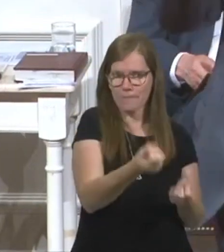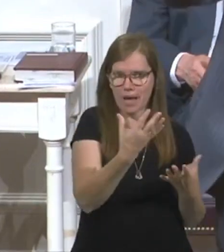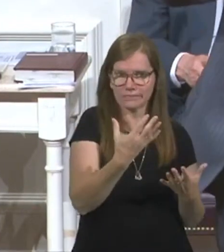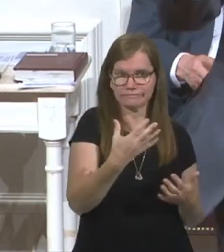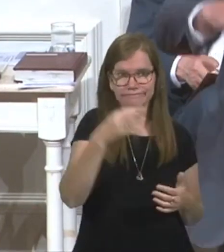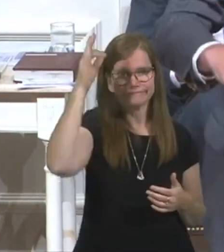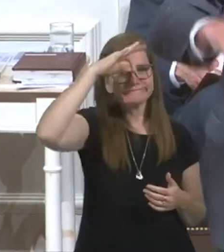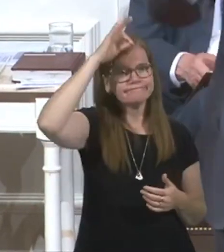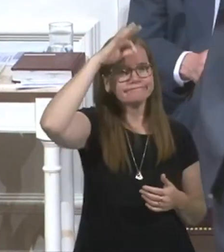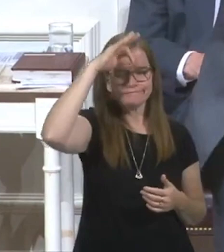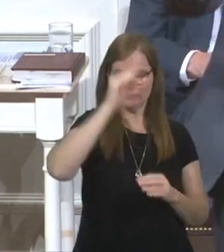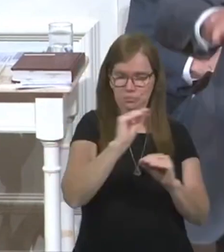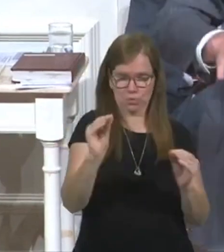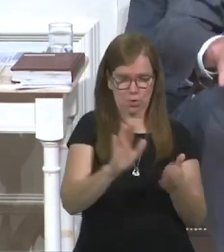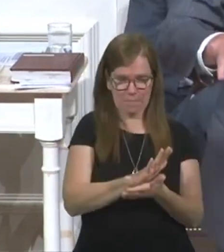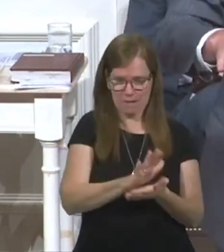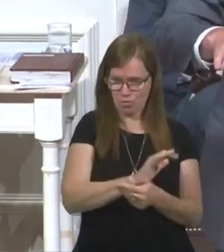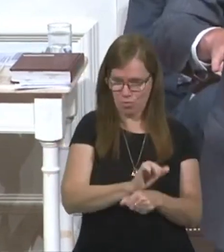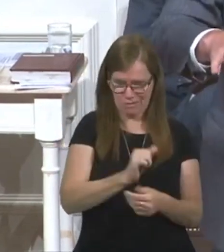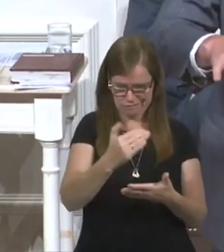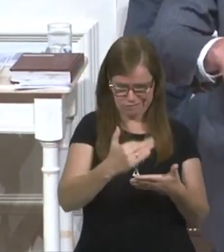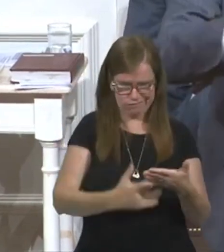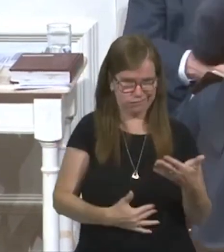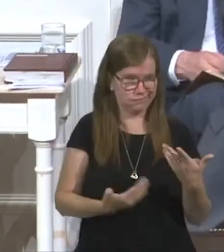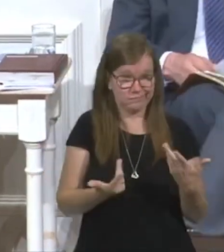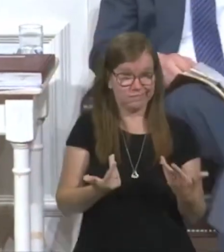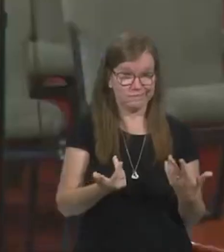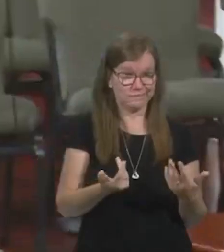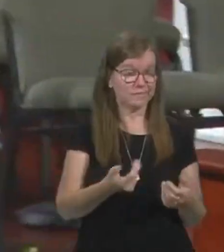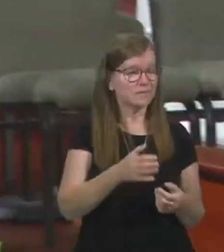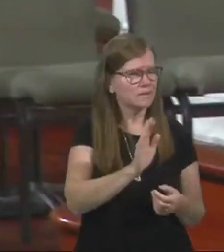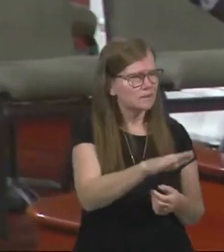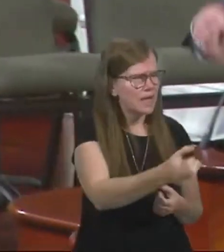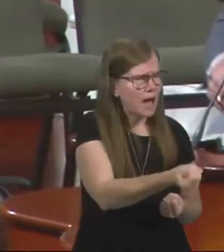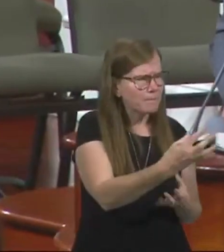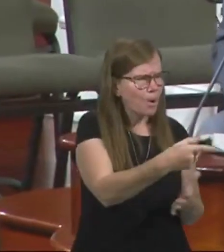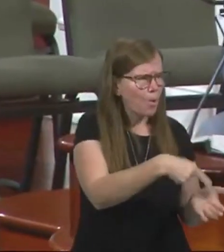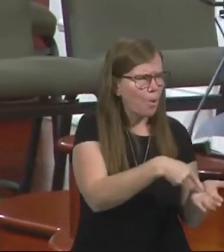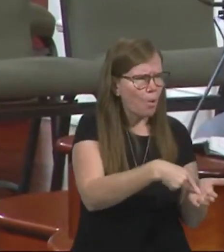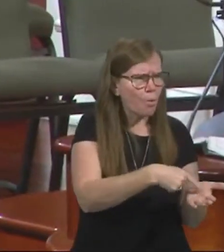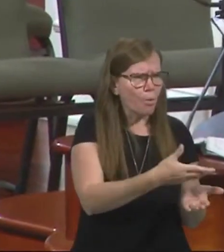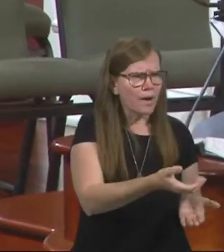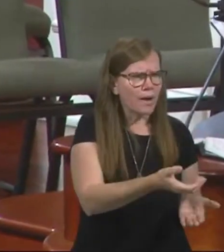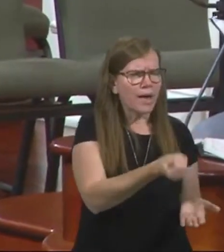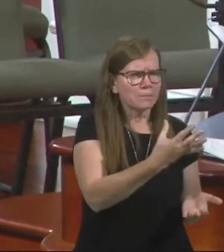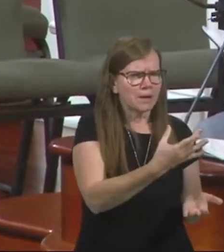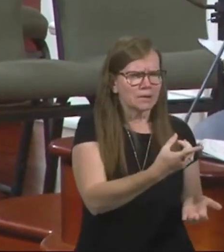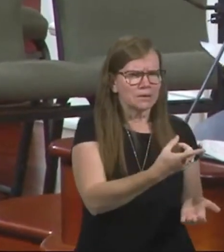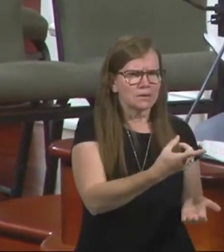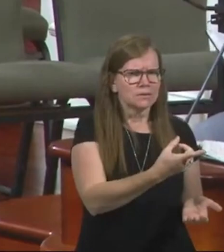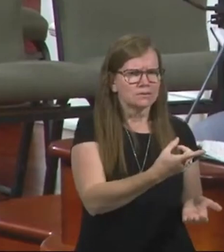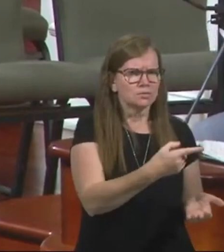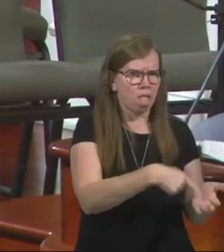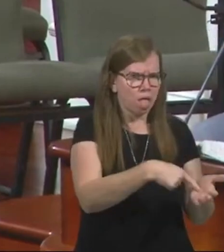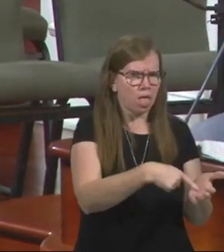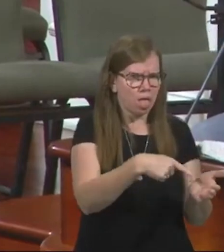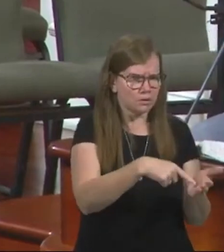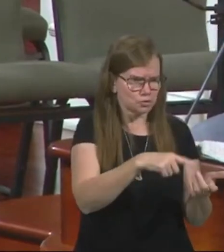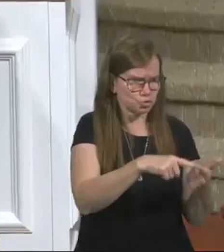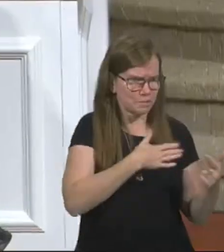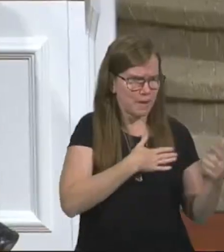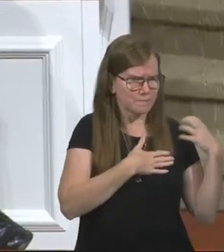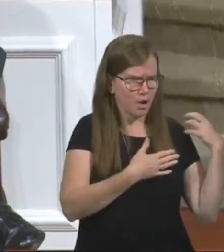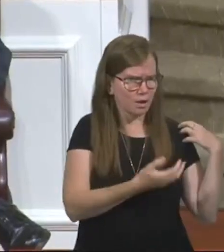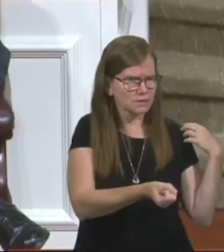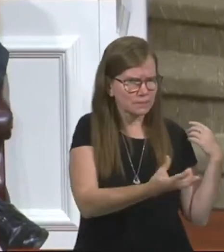He doesn't have a ledger. He probably doesn't know. So he says to them, how much do you owe my Lord? How much in debt are you to my